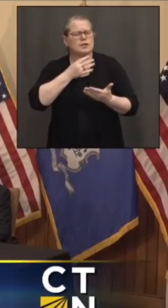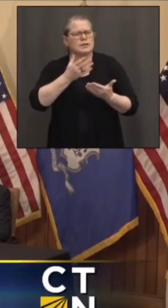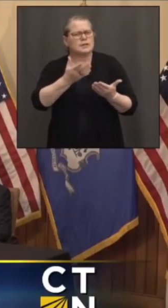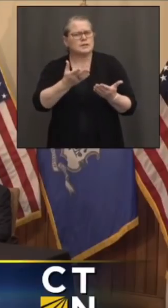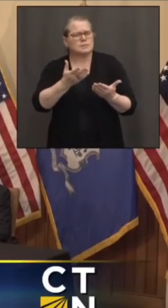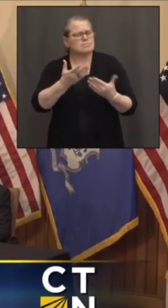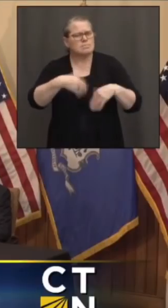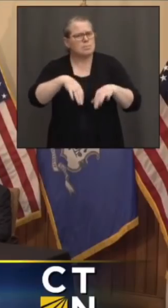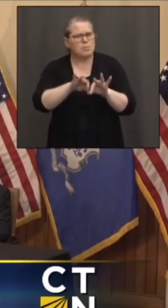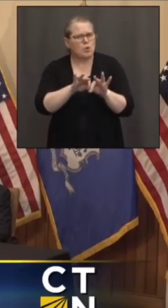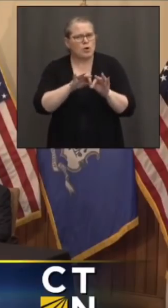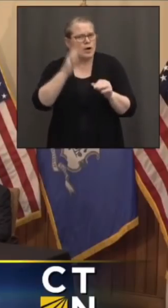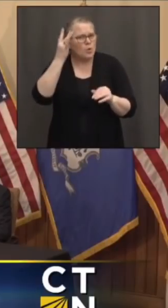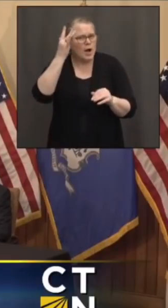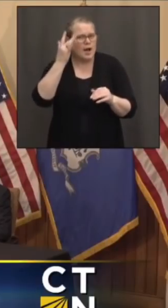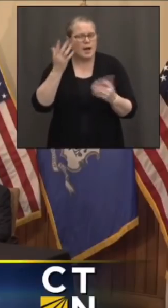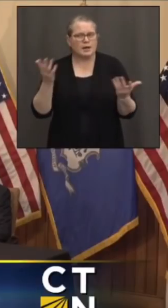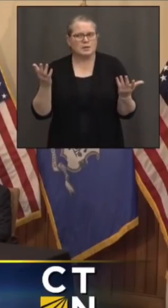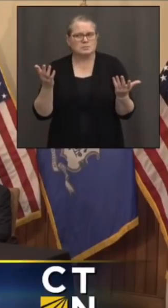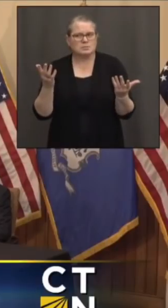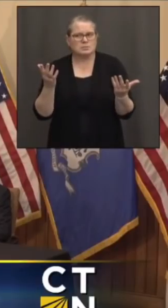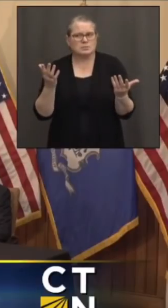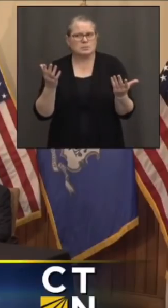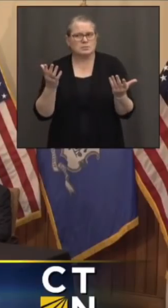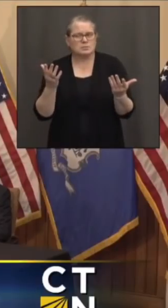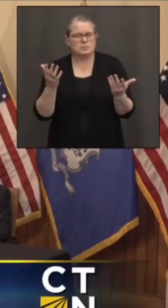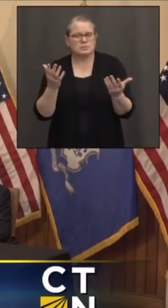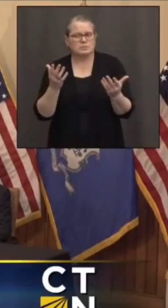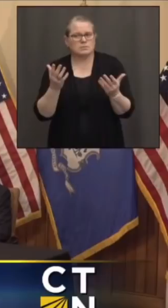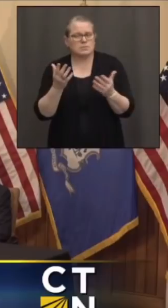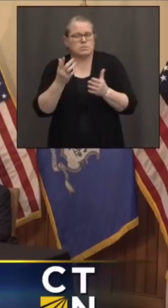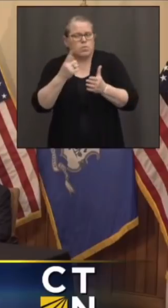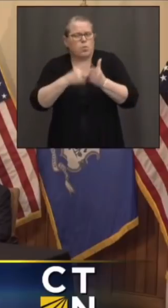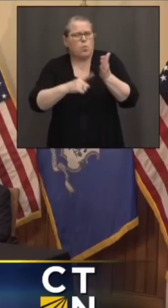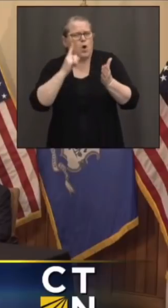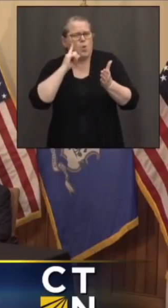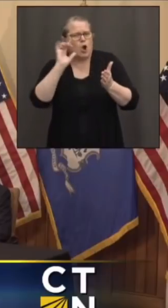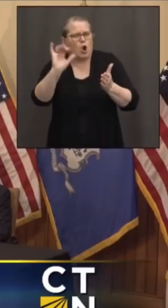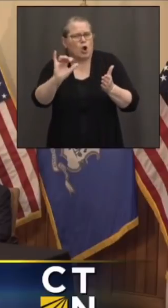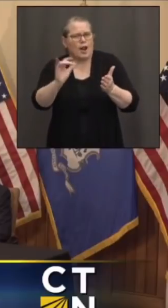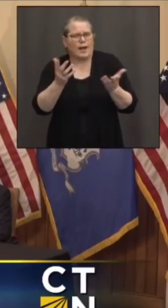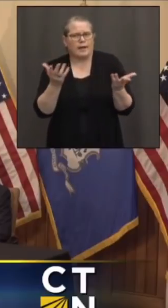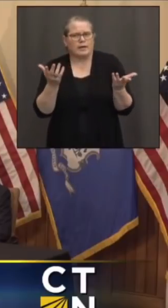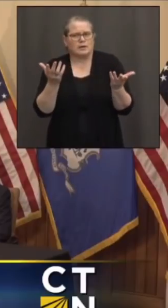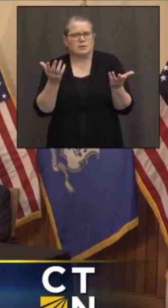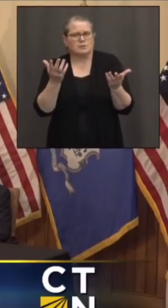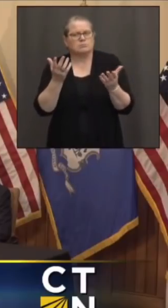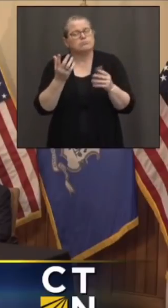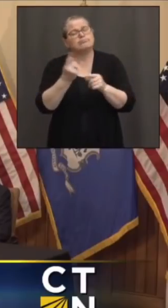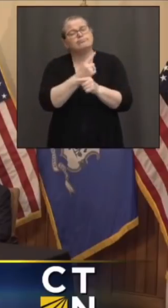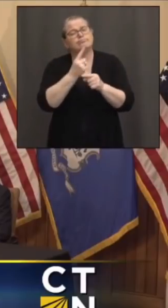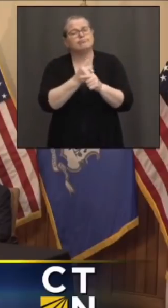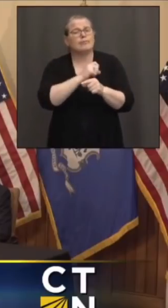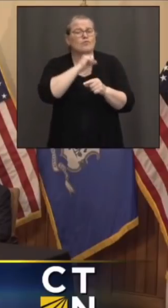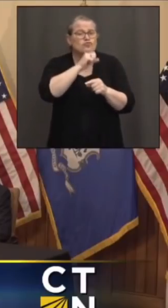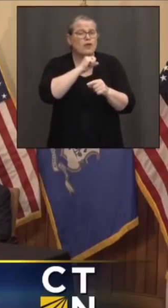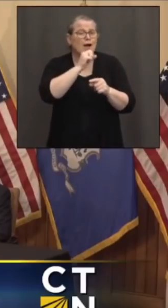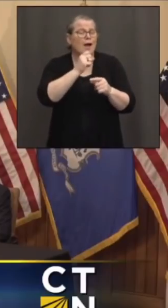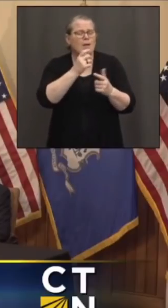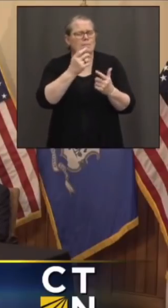and how do you think these will look and be different than your traditional proms?